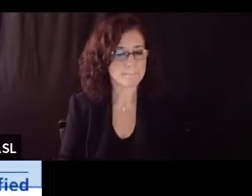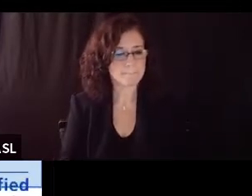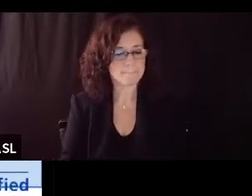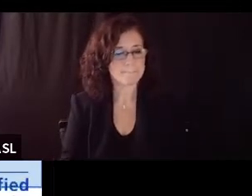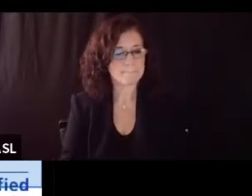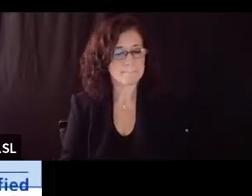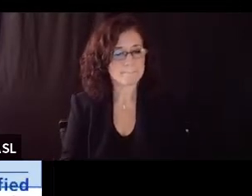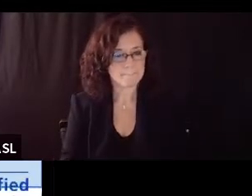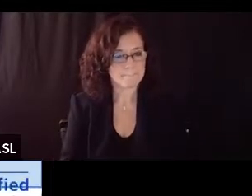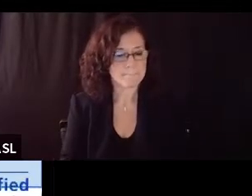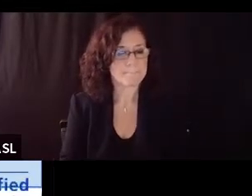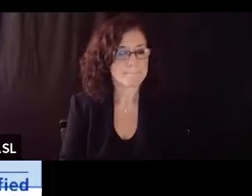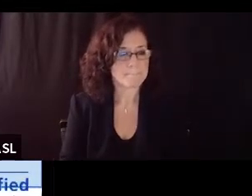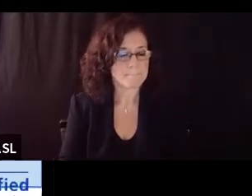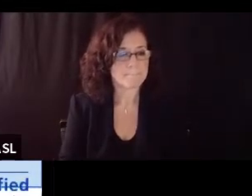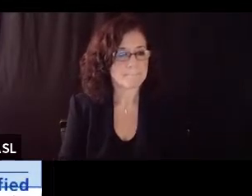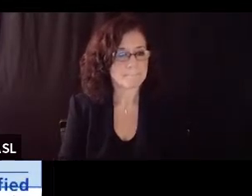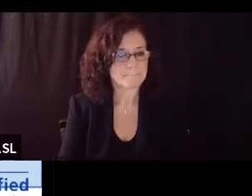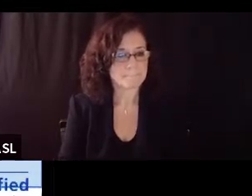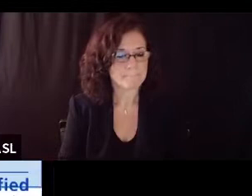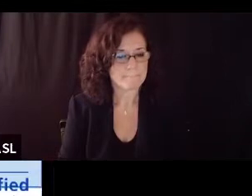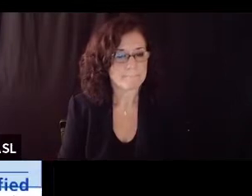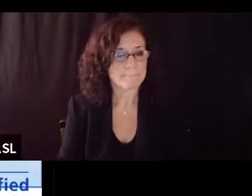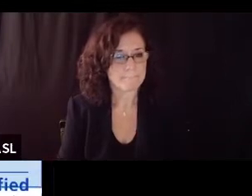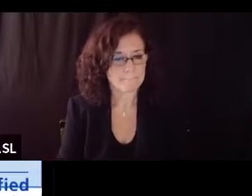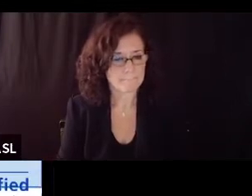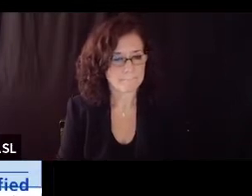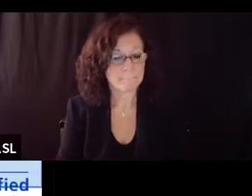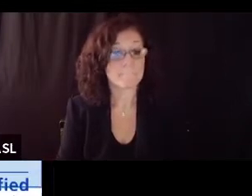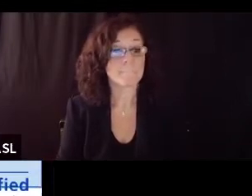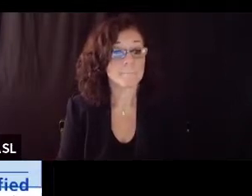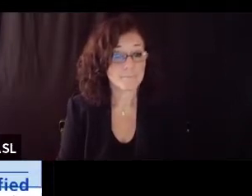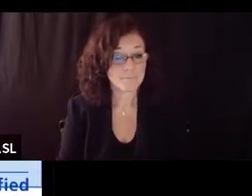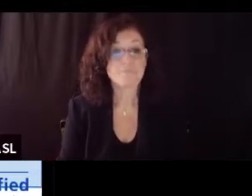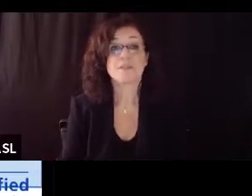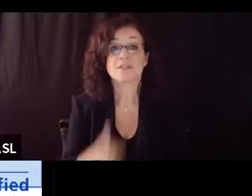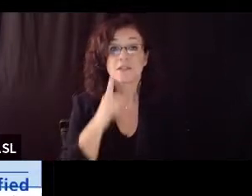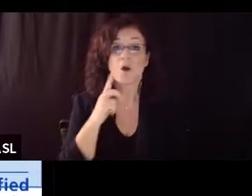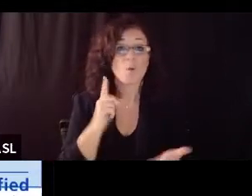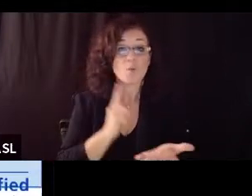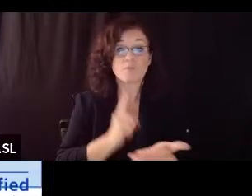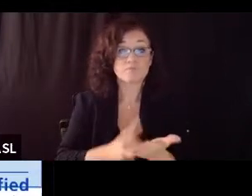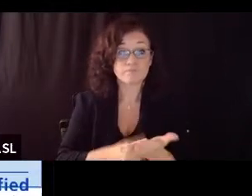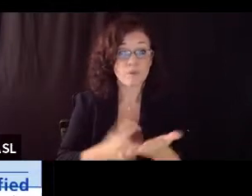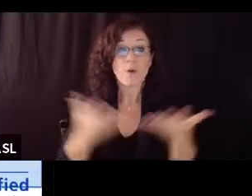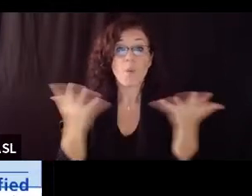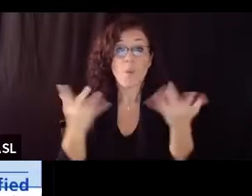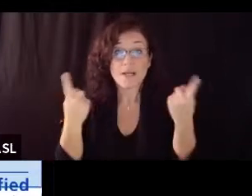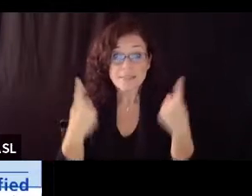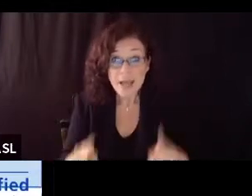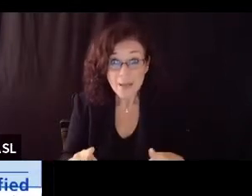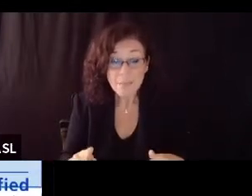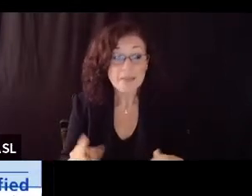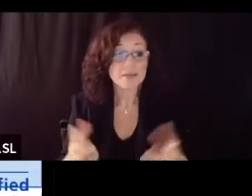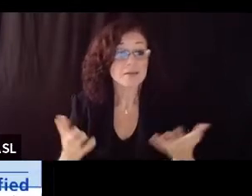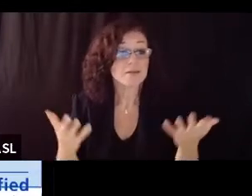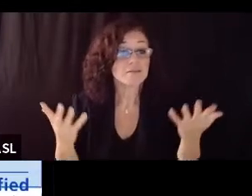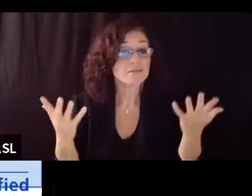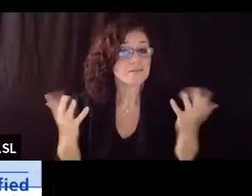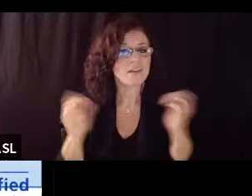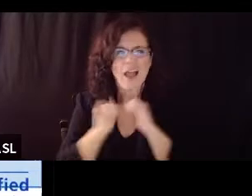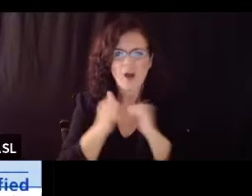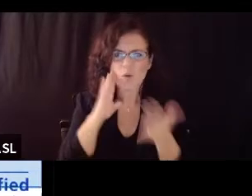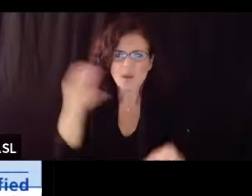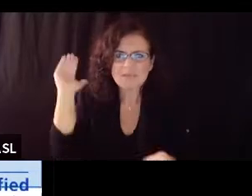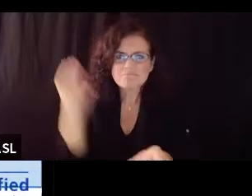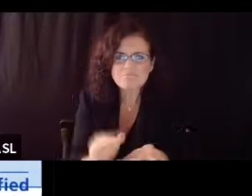so we're talking about what has happened what we know to limit transmission in the schools and